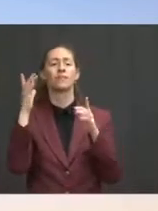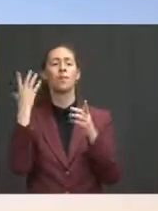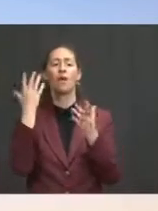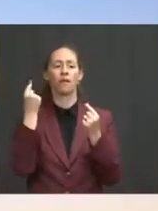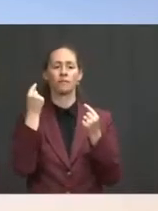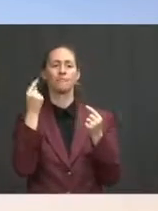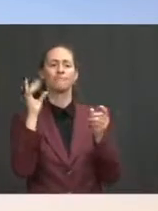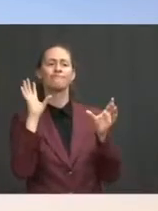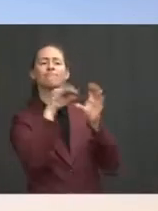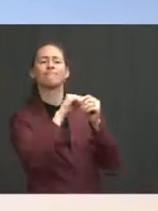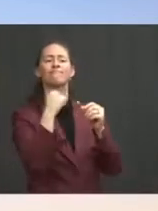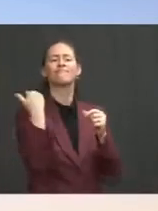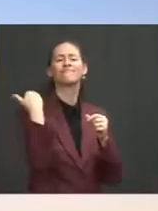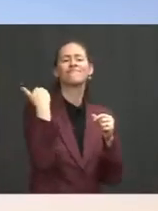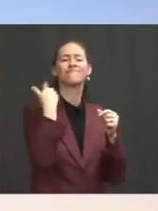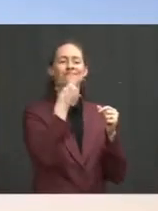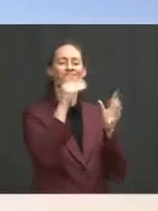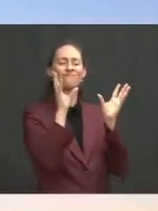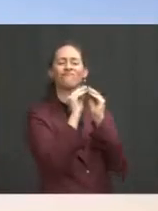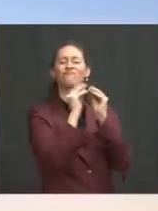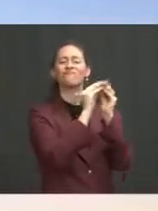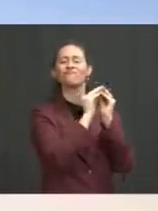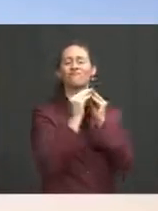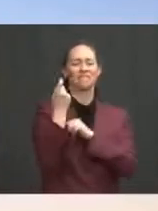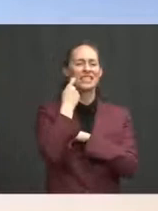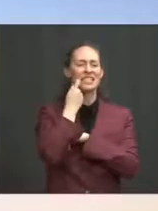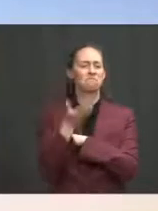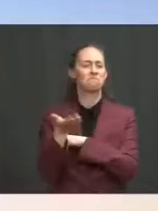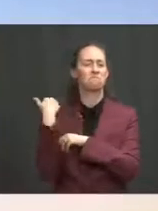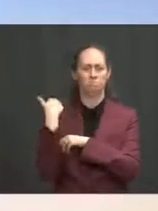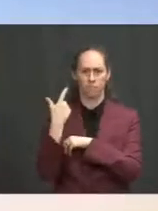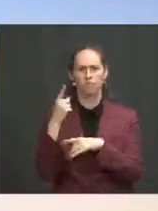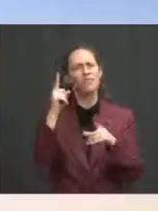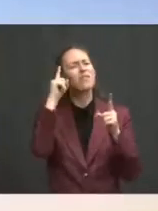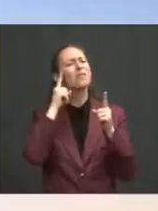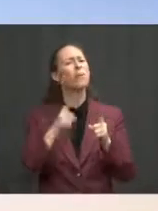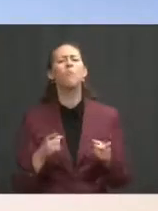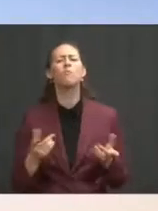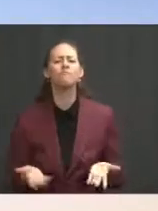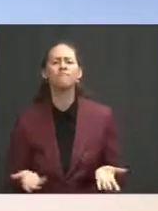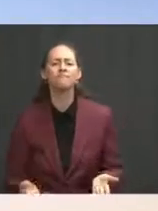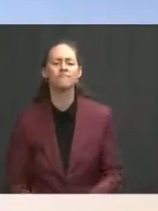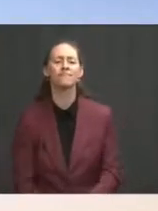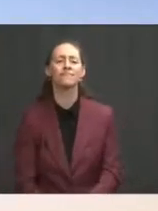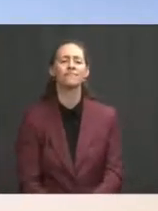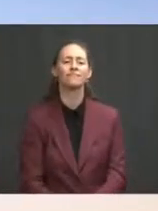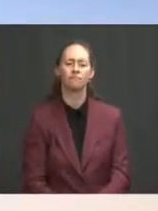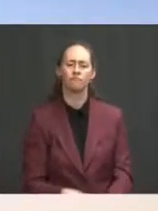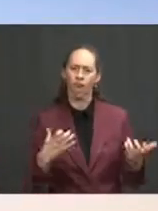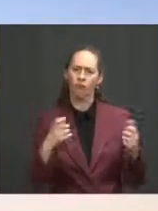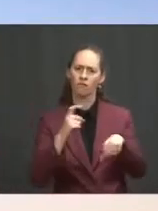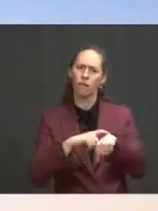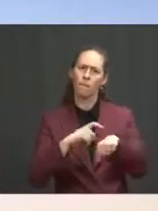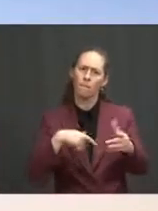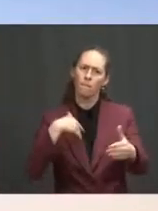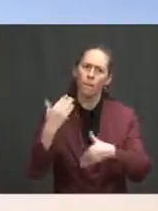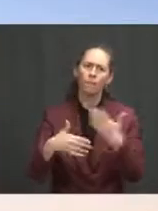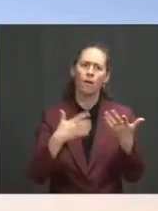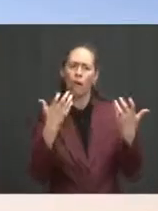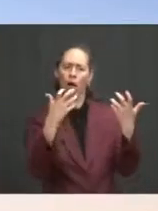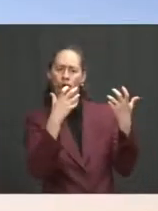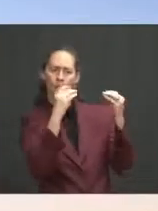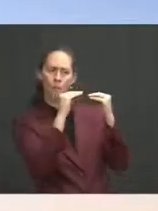just a few weeks ago, our objective, I should say, is certainly to move forward on a more predictable and stable